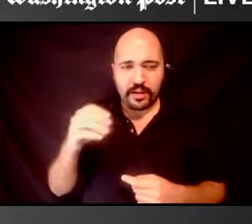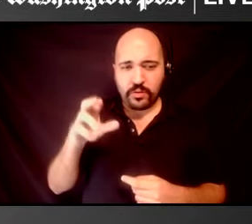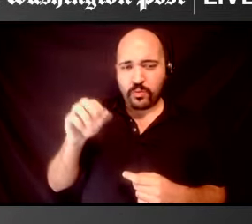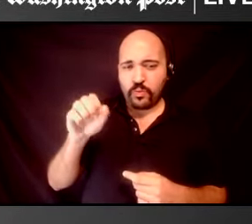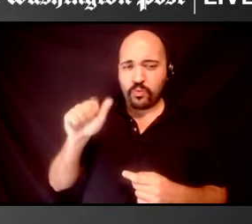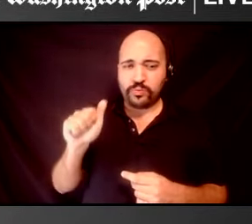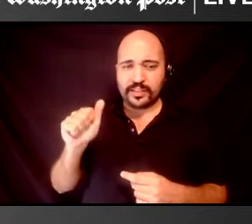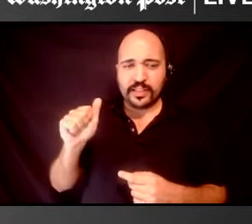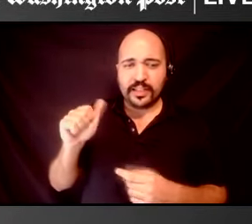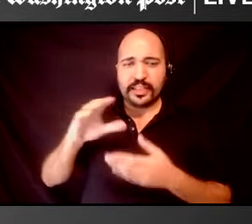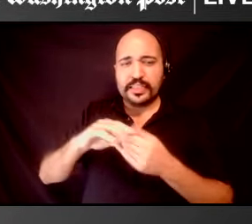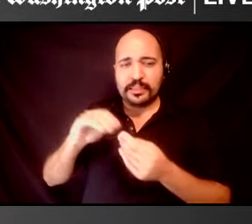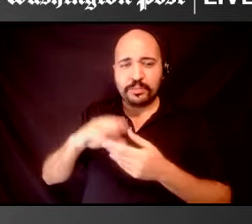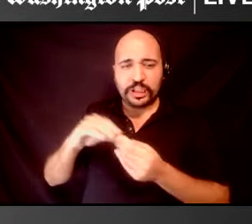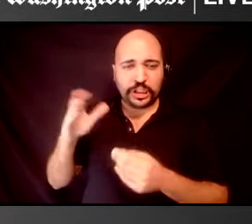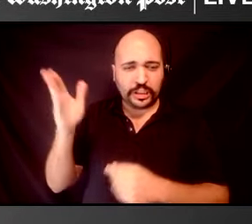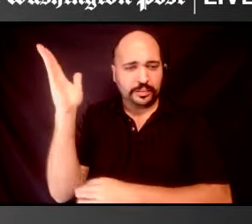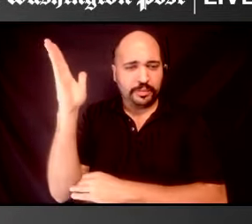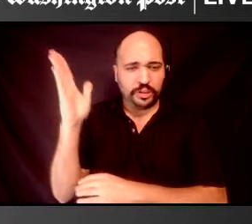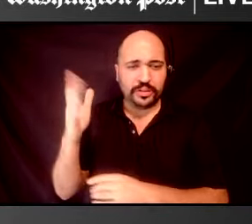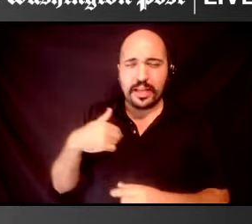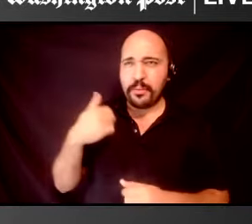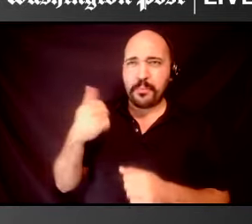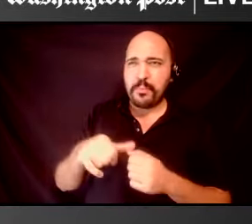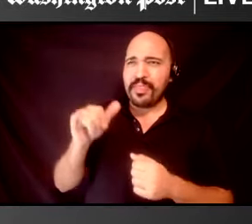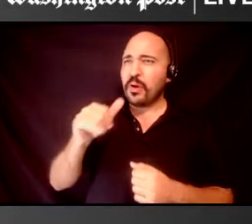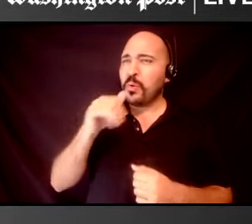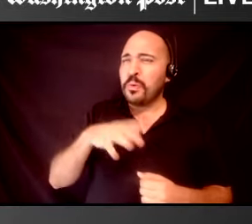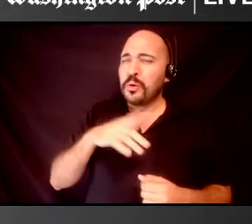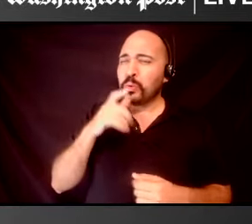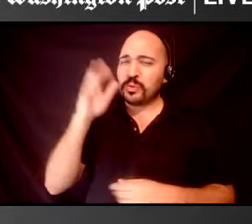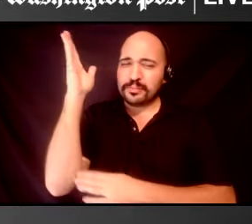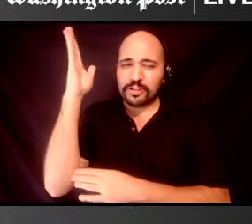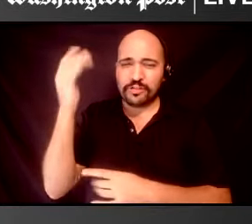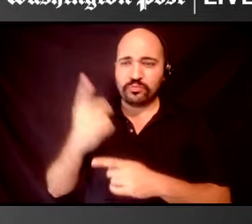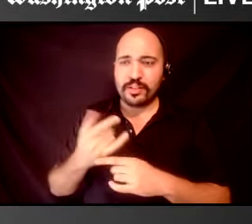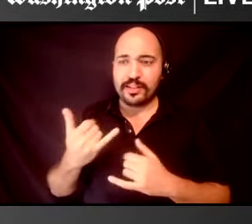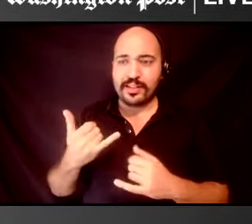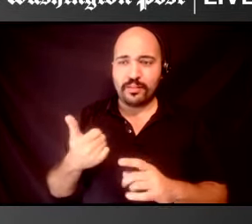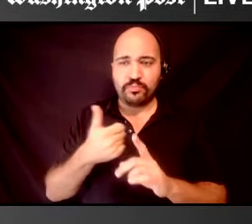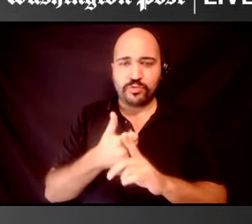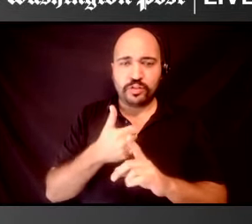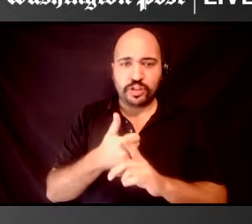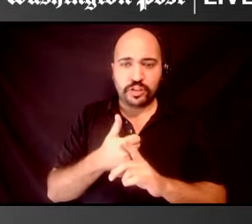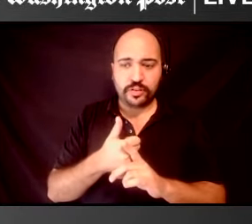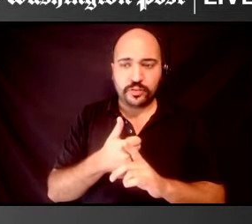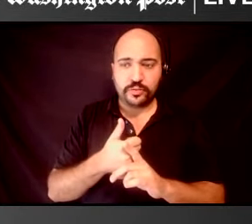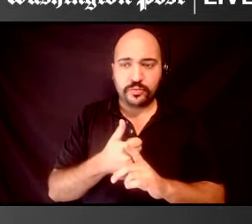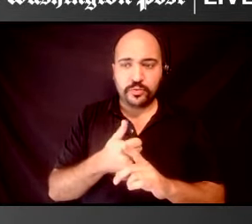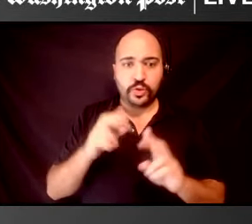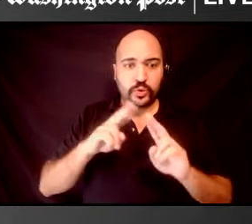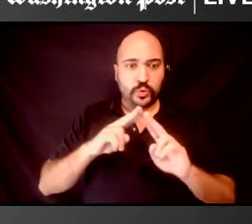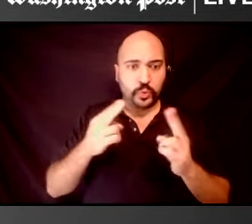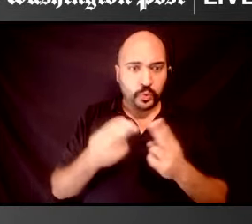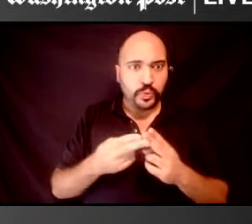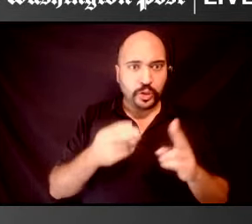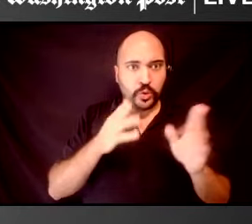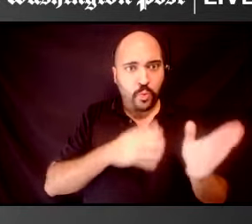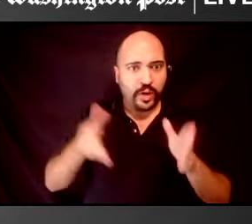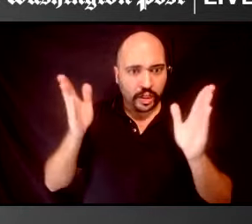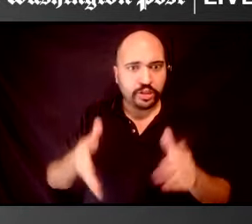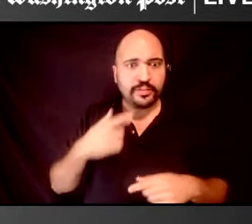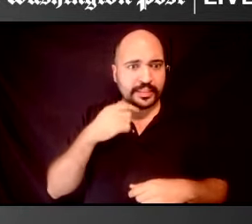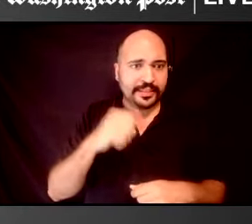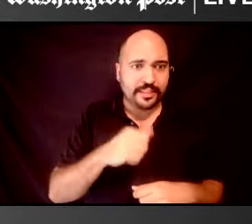which I, I can't recall the, the woman who gave that speech right now, but you know, she was a union organizer saying, yes, women